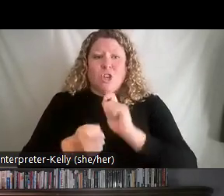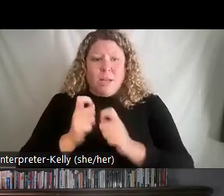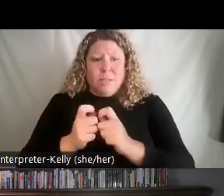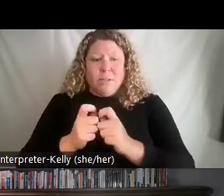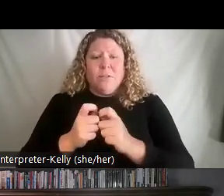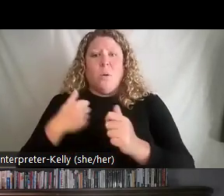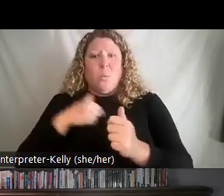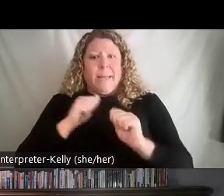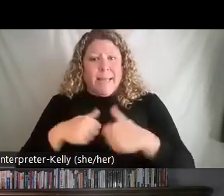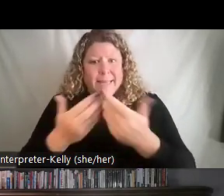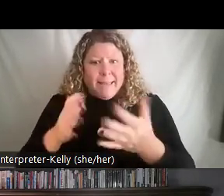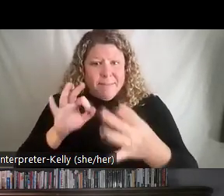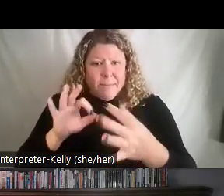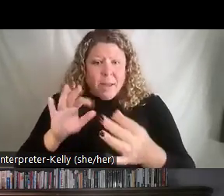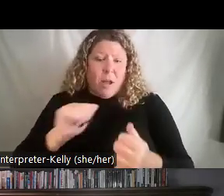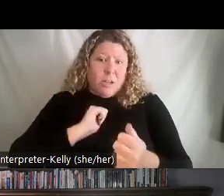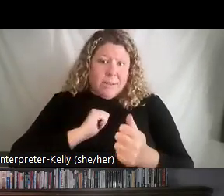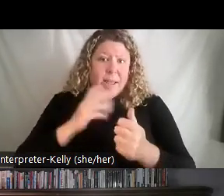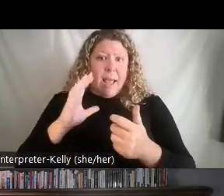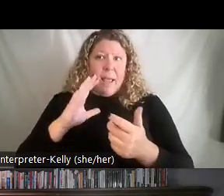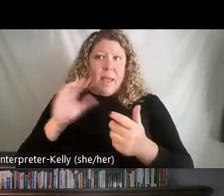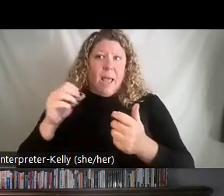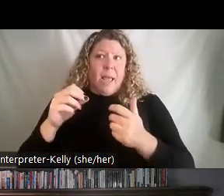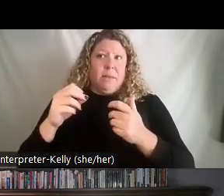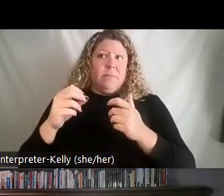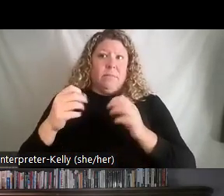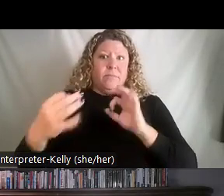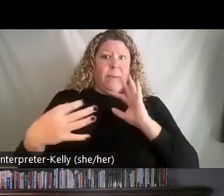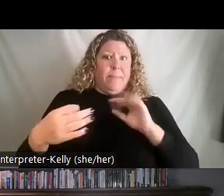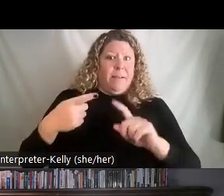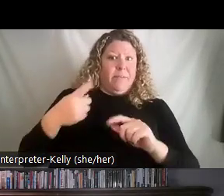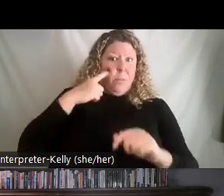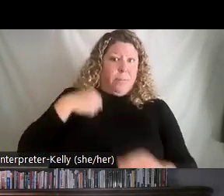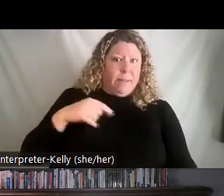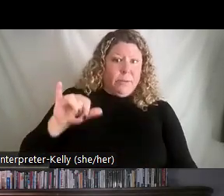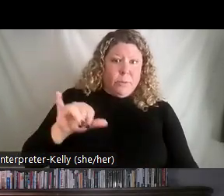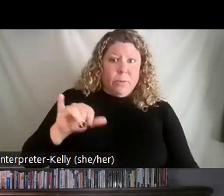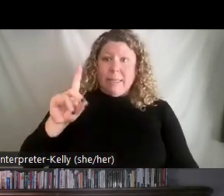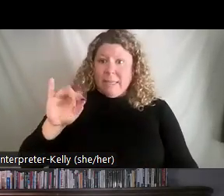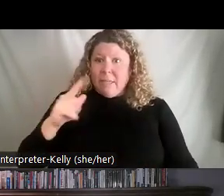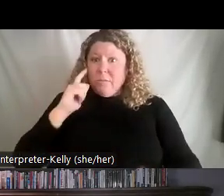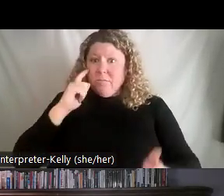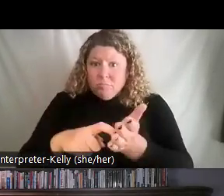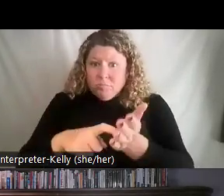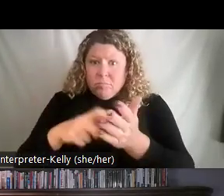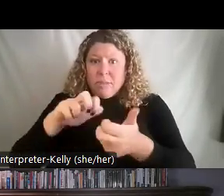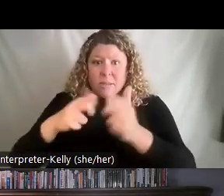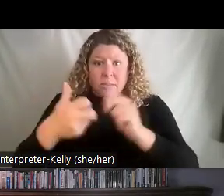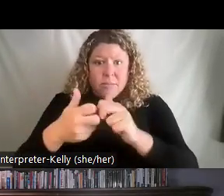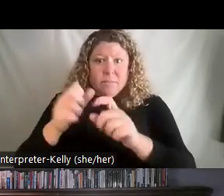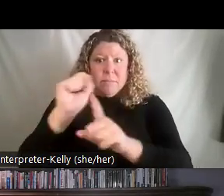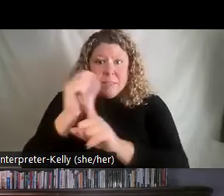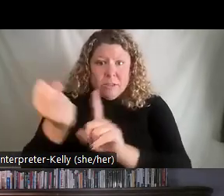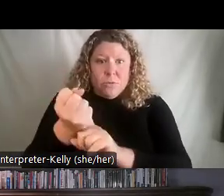learn and so we can learn by reflecting on our own leadership. Did we correctly identify the, you situation where they're at with the